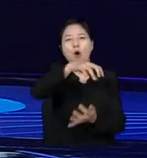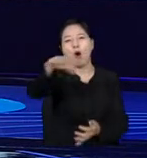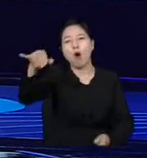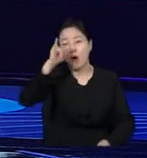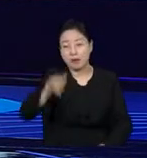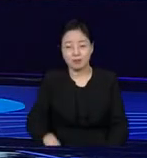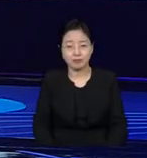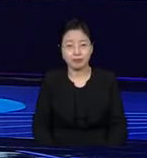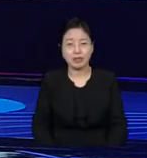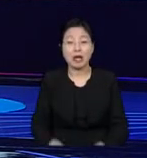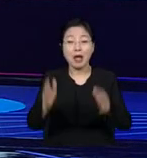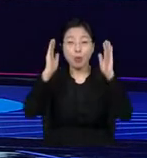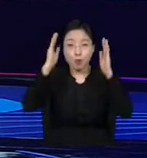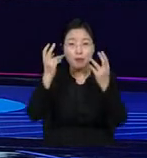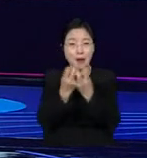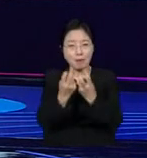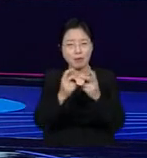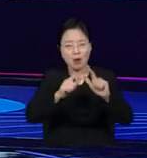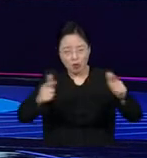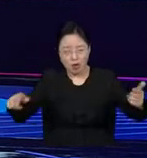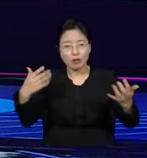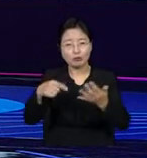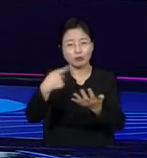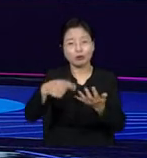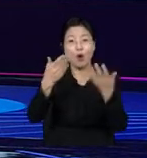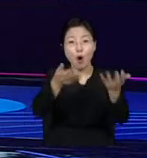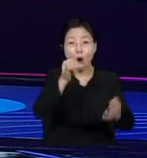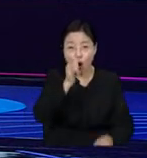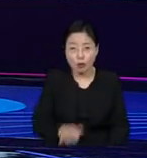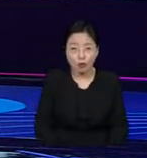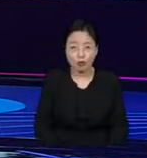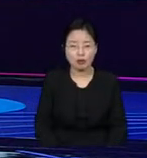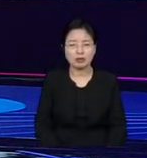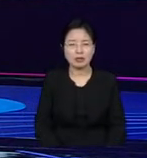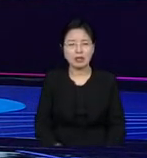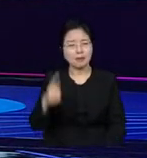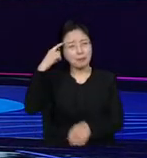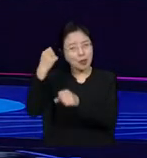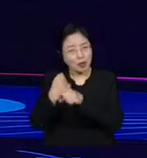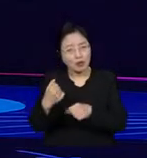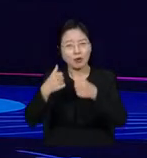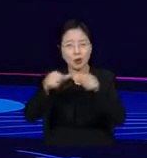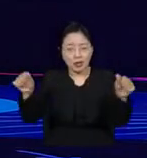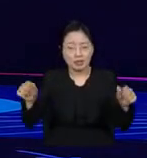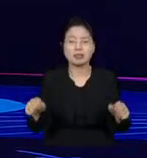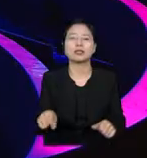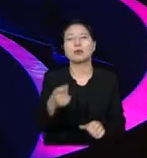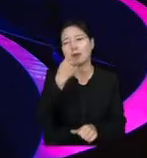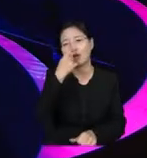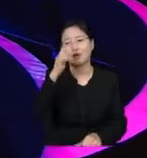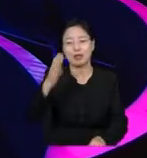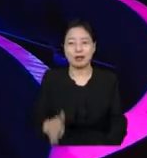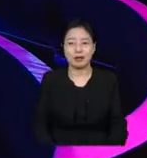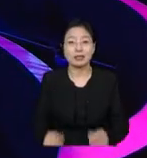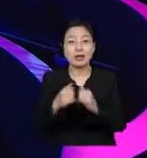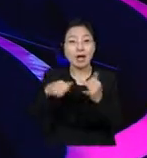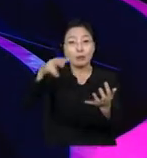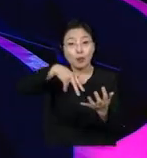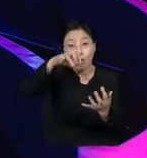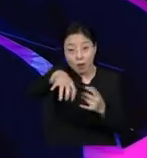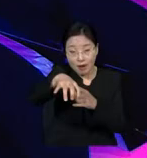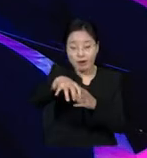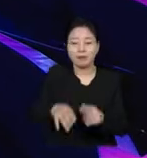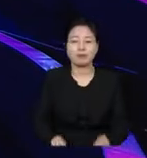learn about our own unconscious bias. Because at the human library we want to invite you to unjudge someone because we